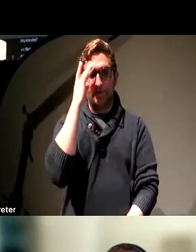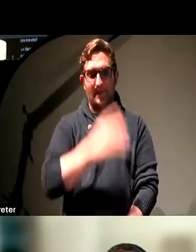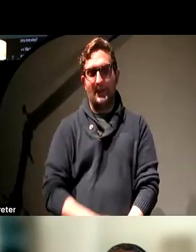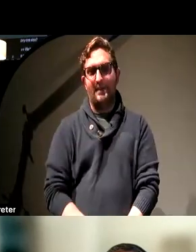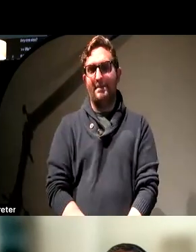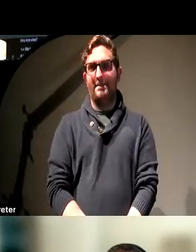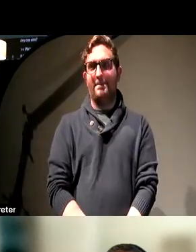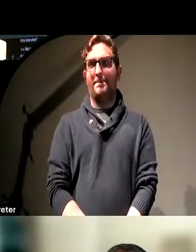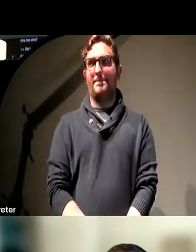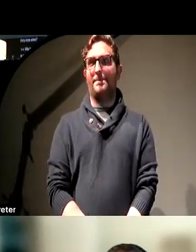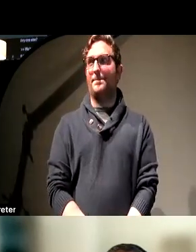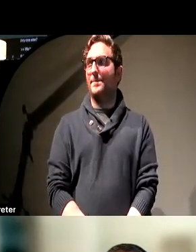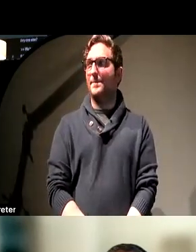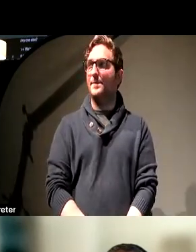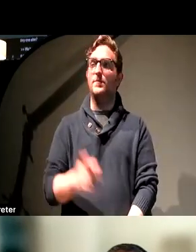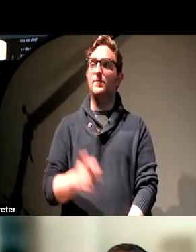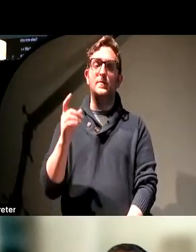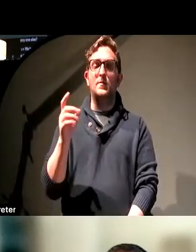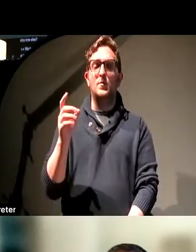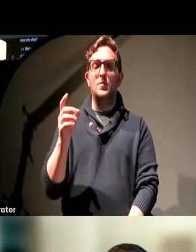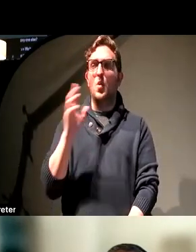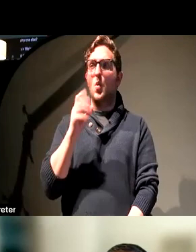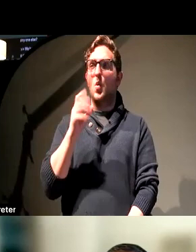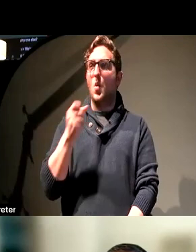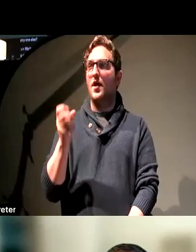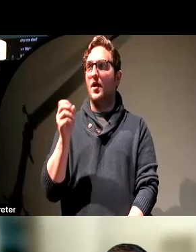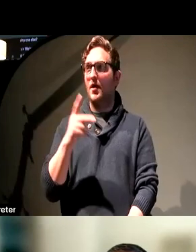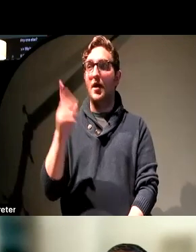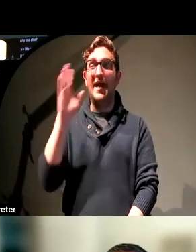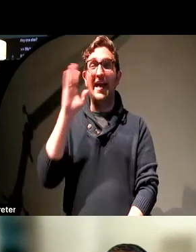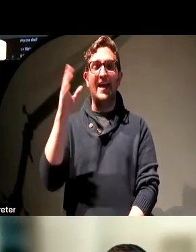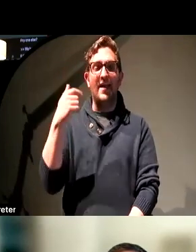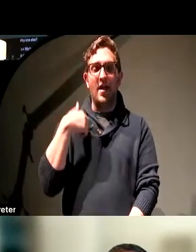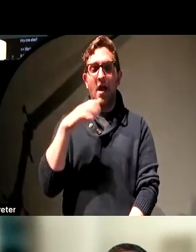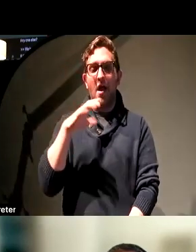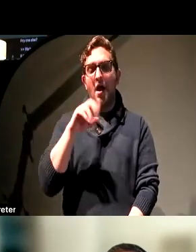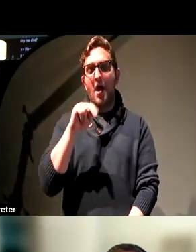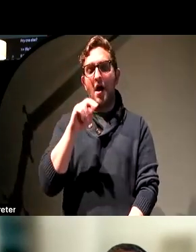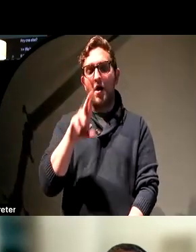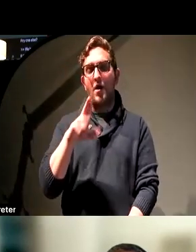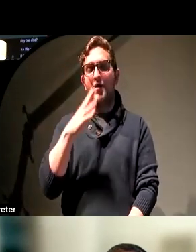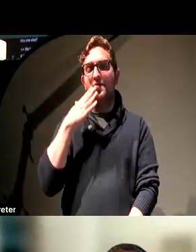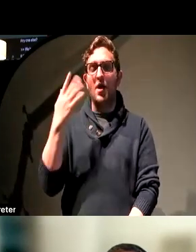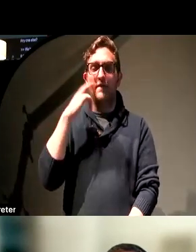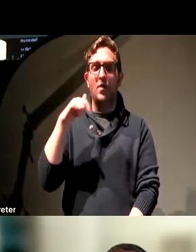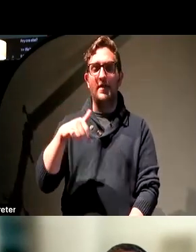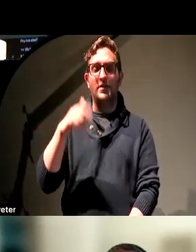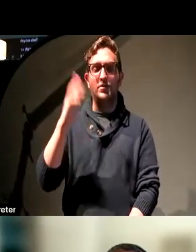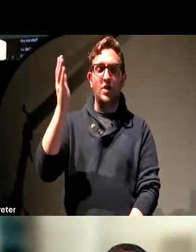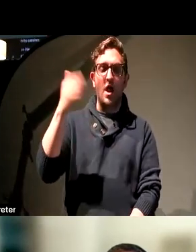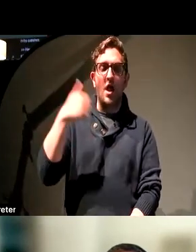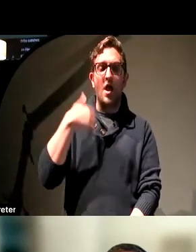You want to say hi. Introduce yourself. I'll hold it. All right. Hey, my name is Connor. Thank you for this talk. I wanted to